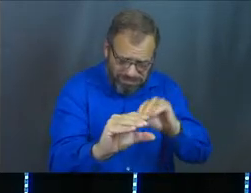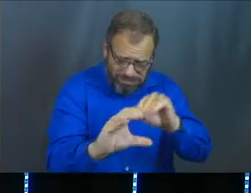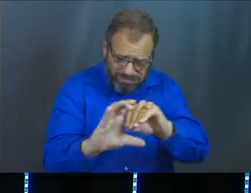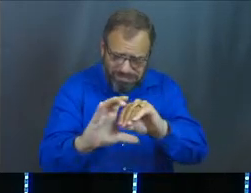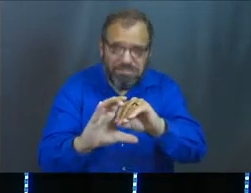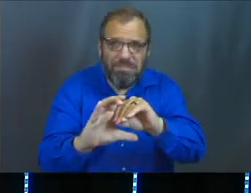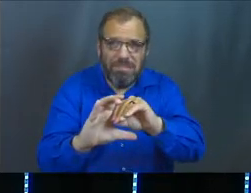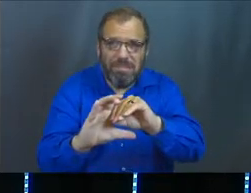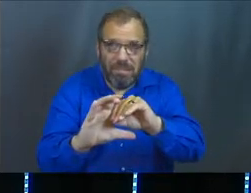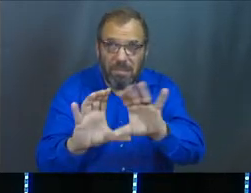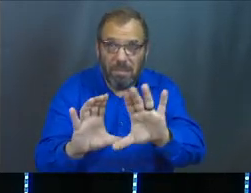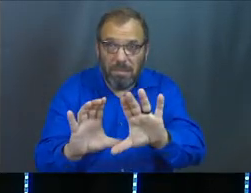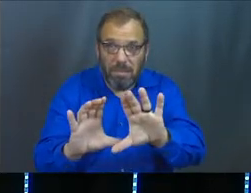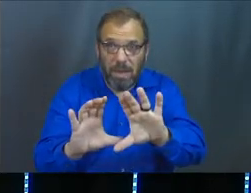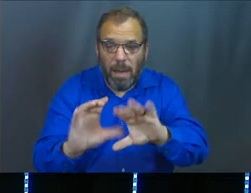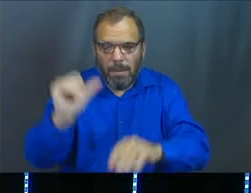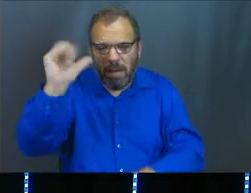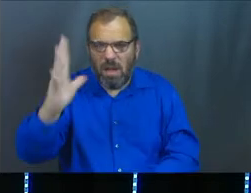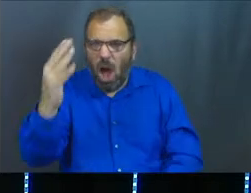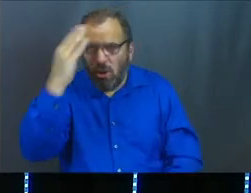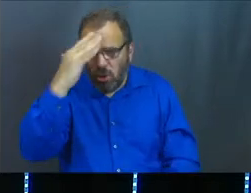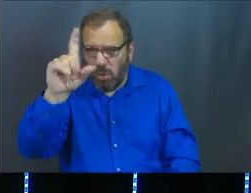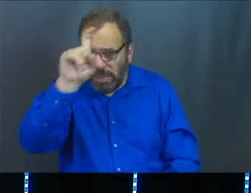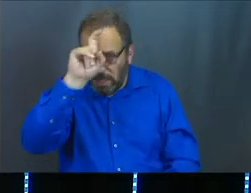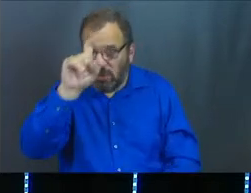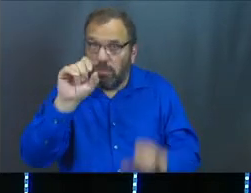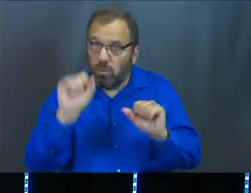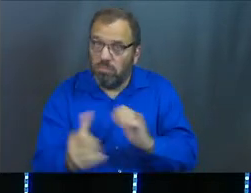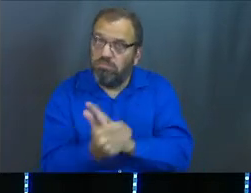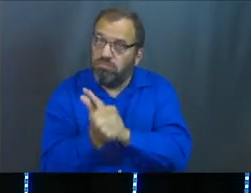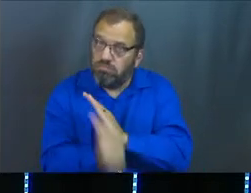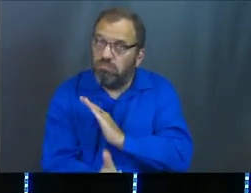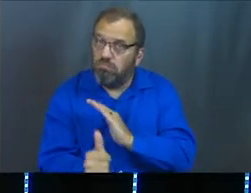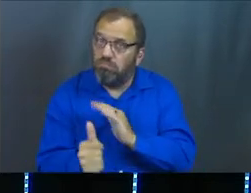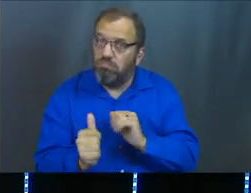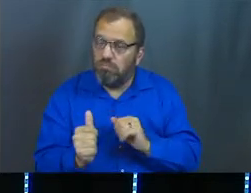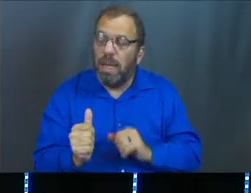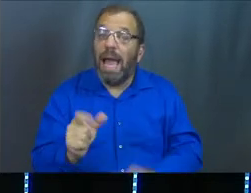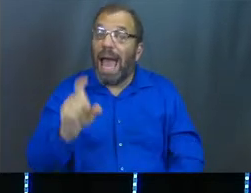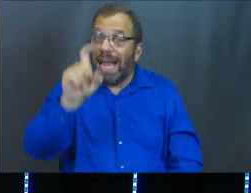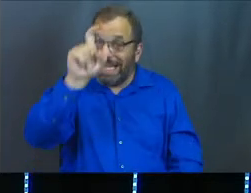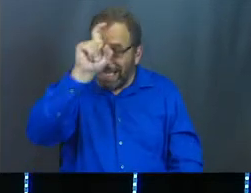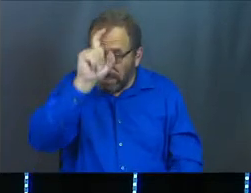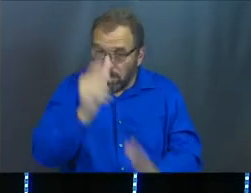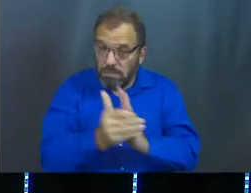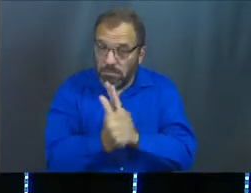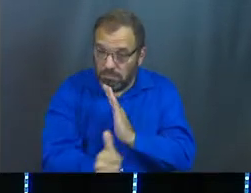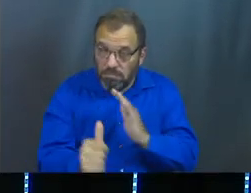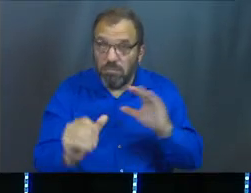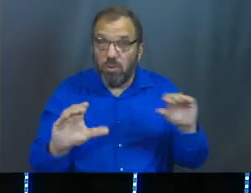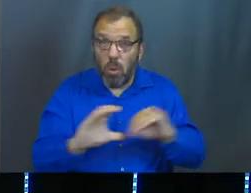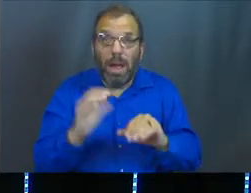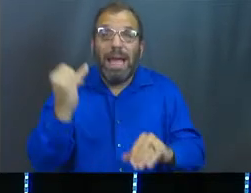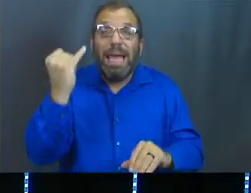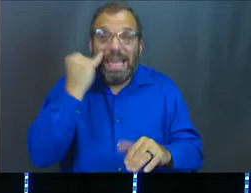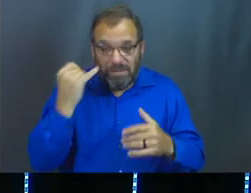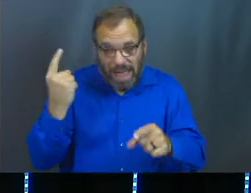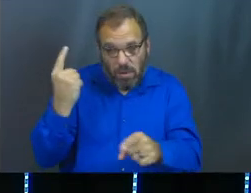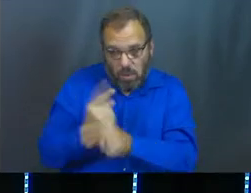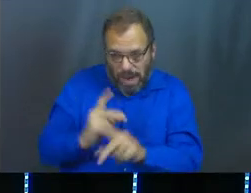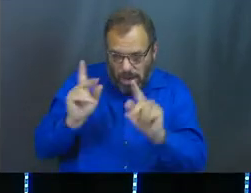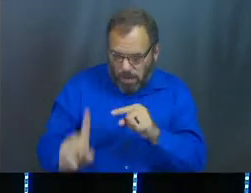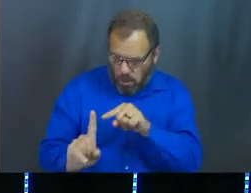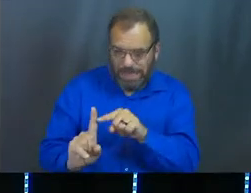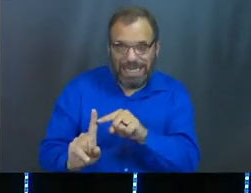storehouses. But God knew Egypt had that capability. And Egypt had that capability as long as they had the right